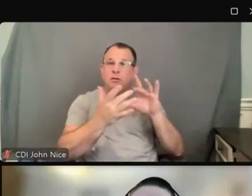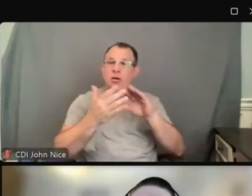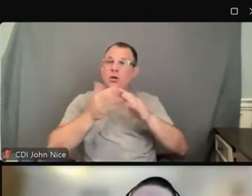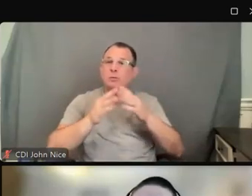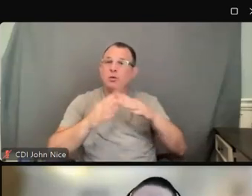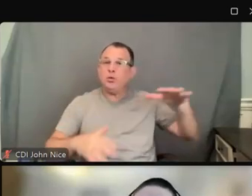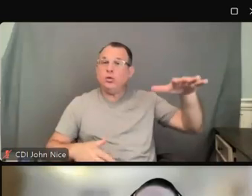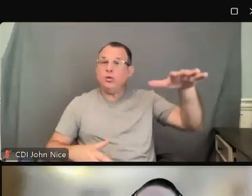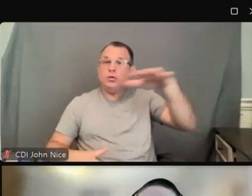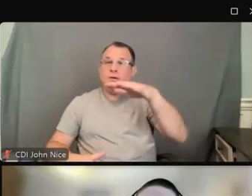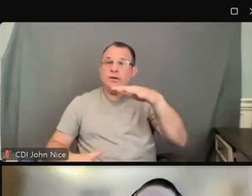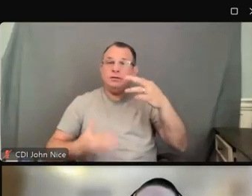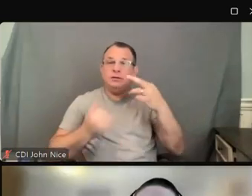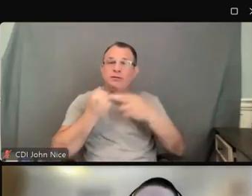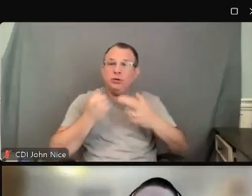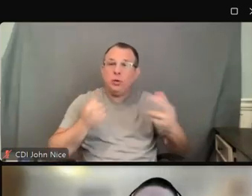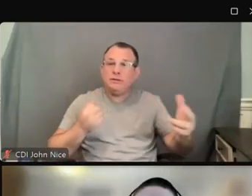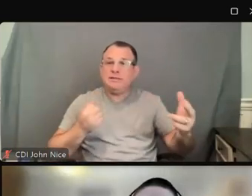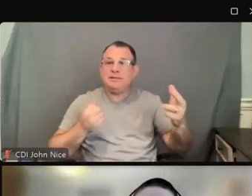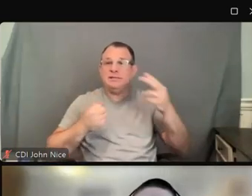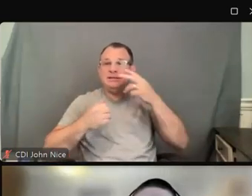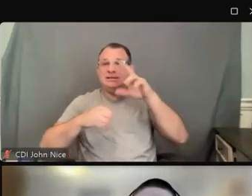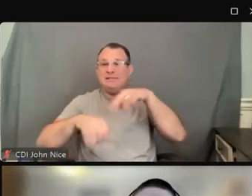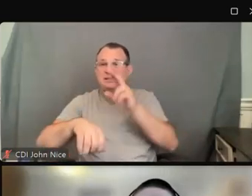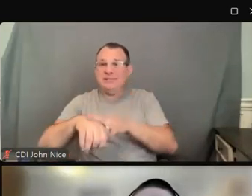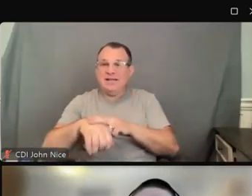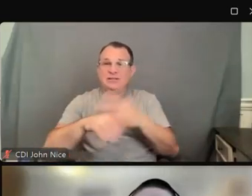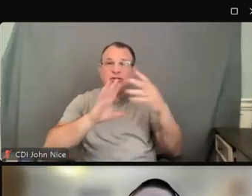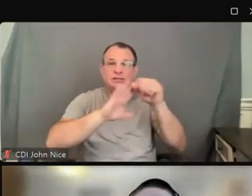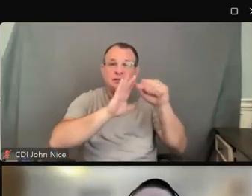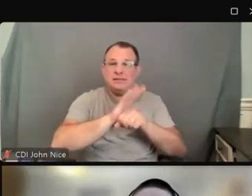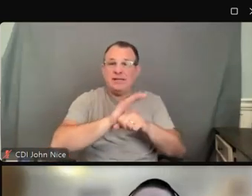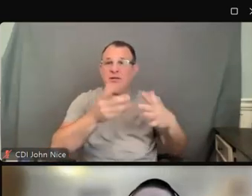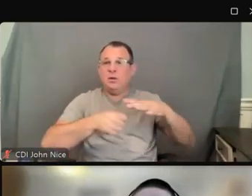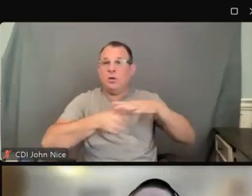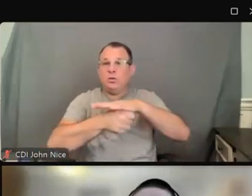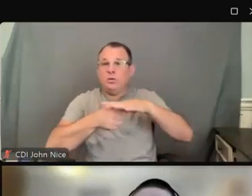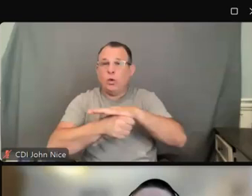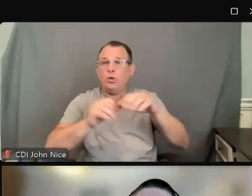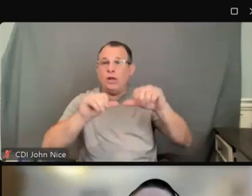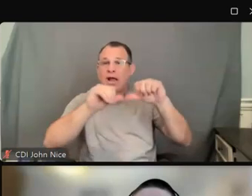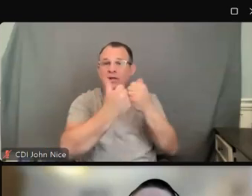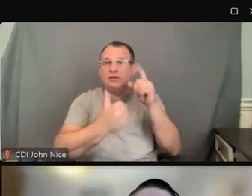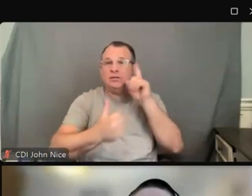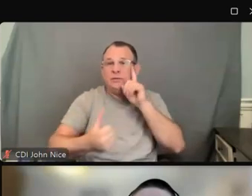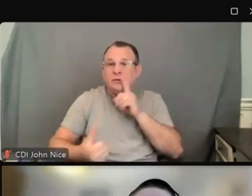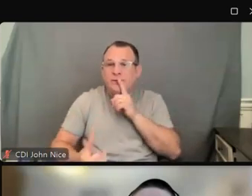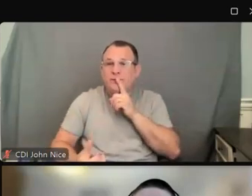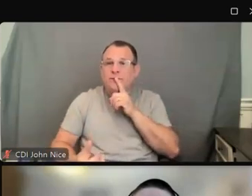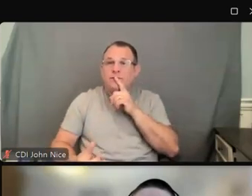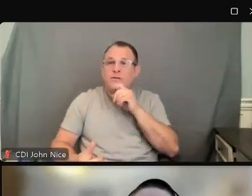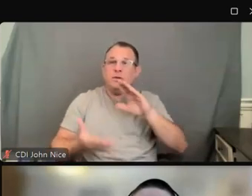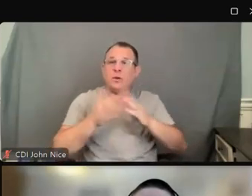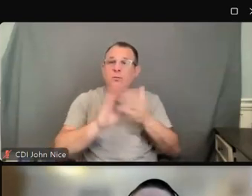state, or local associations for the deaf, or other advocacy or community-based organizations also helps